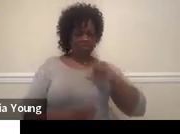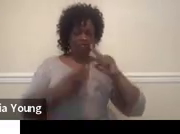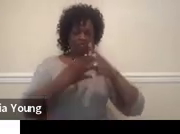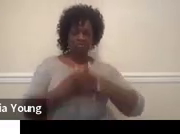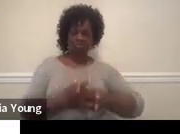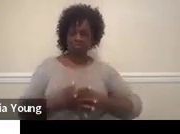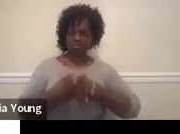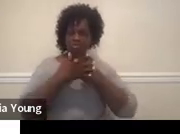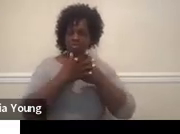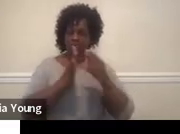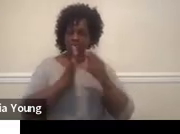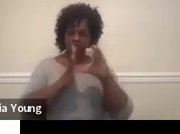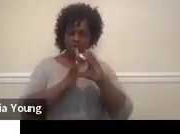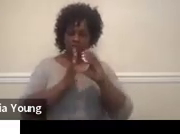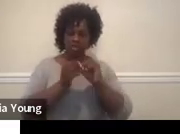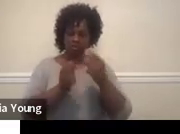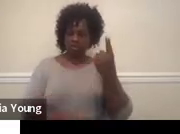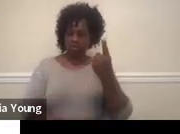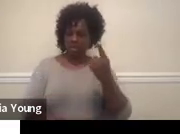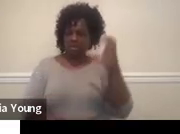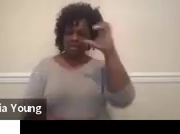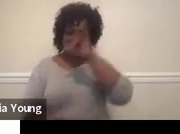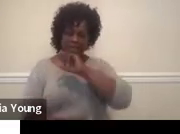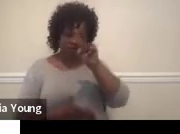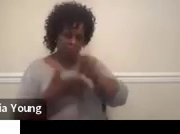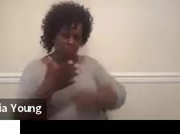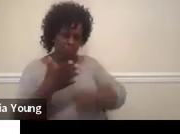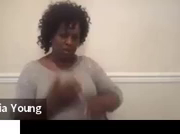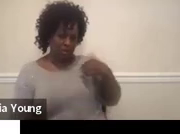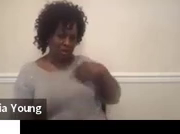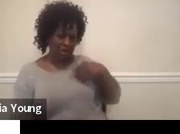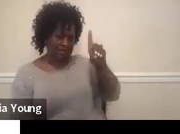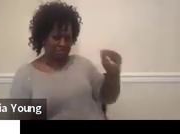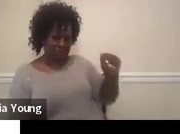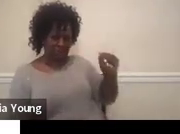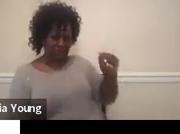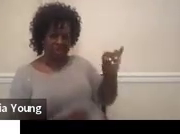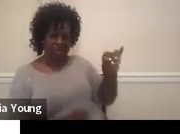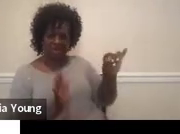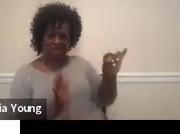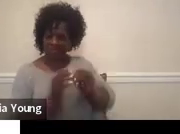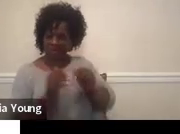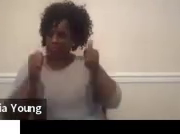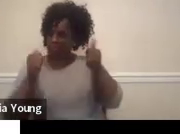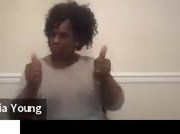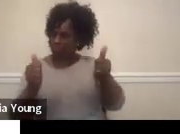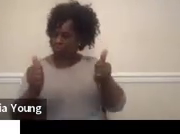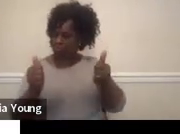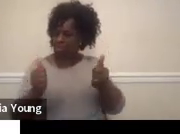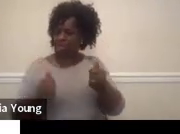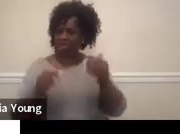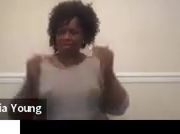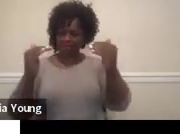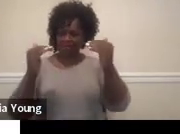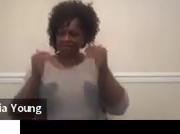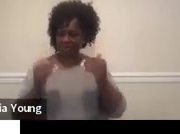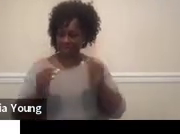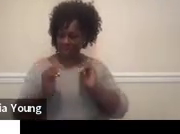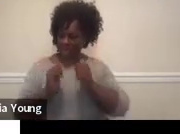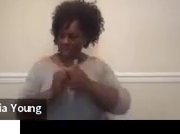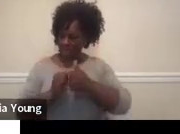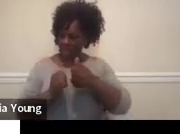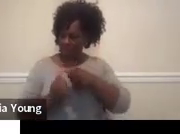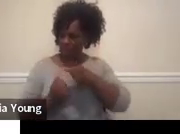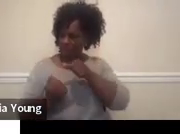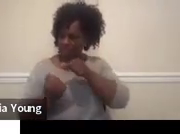out in chapter one with, guess what? You have a disability. Whoa. And then it talks about, how do I talk